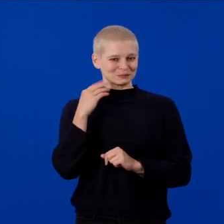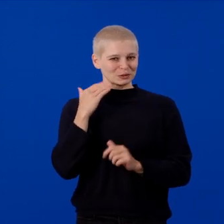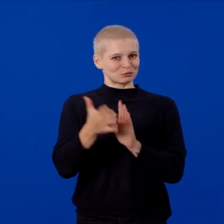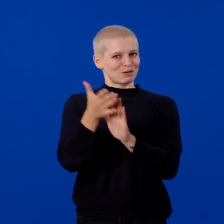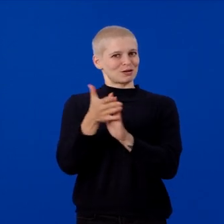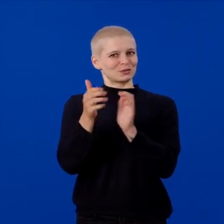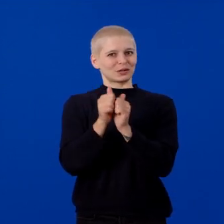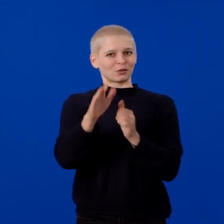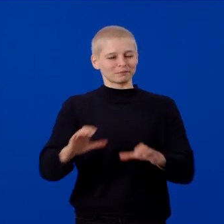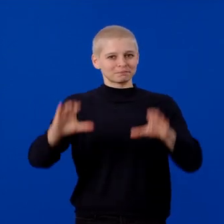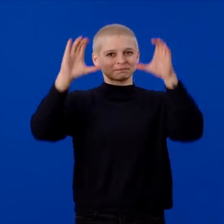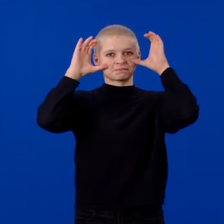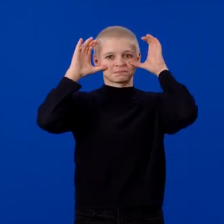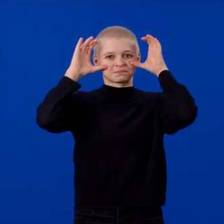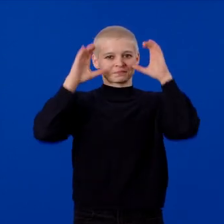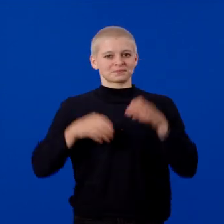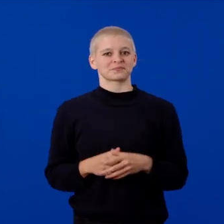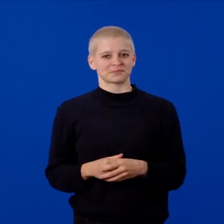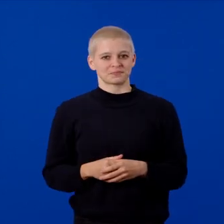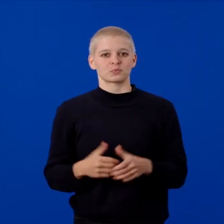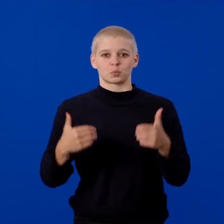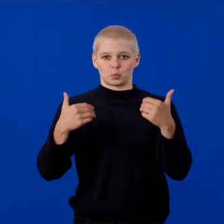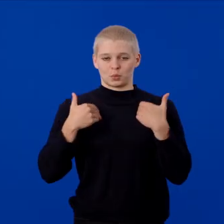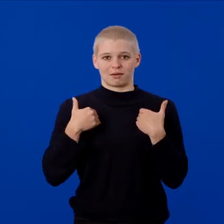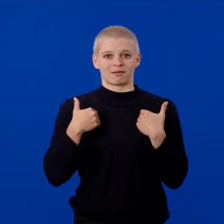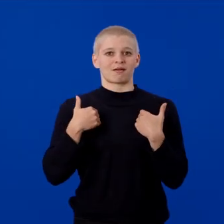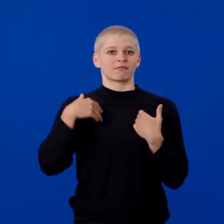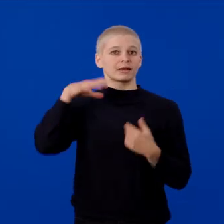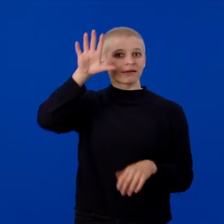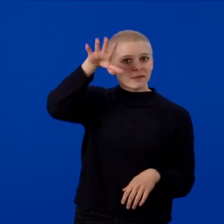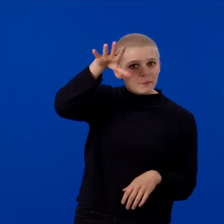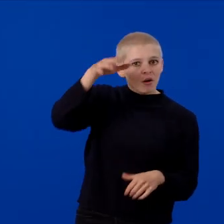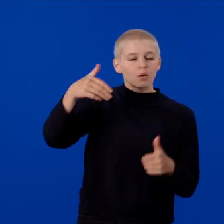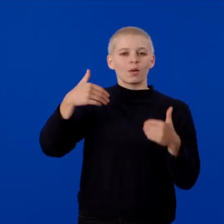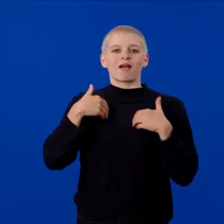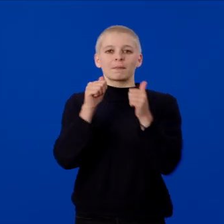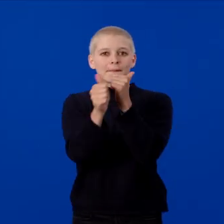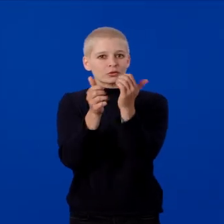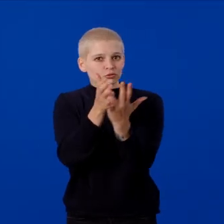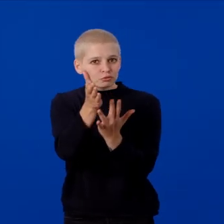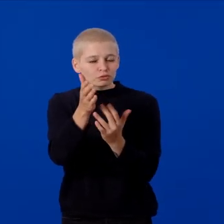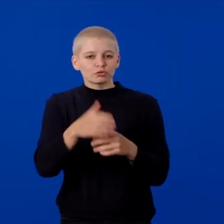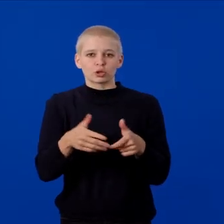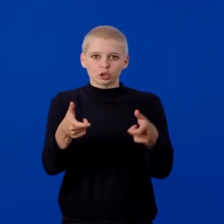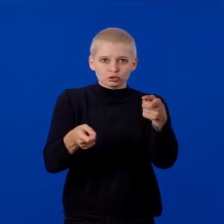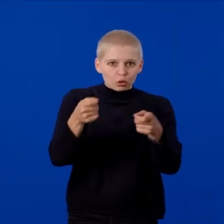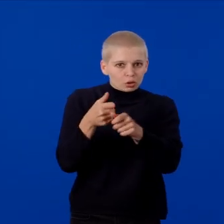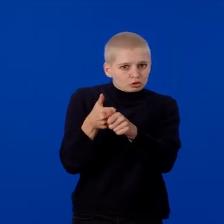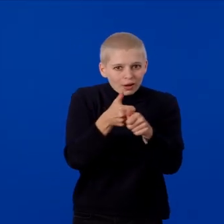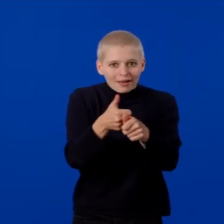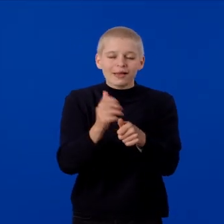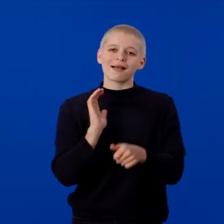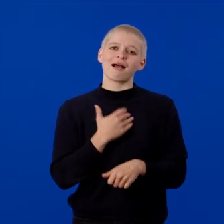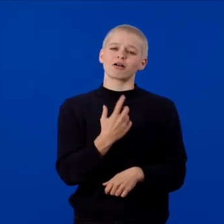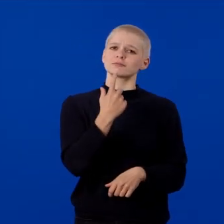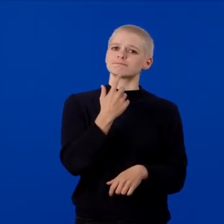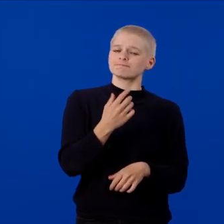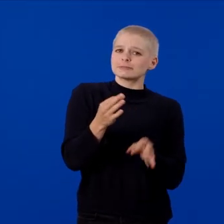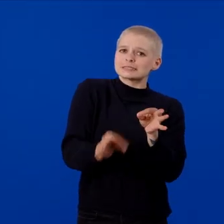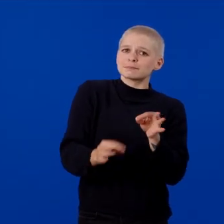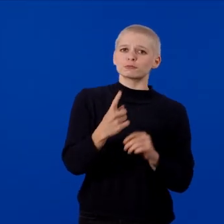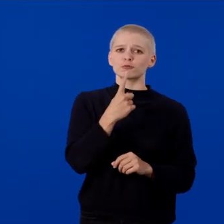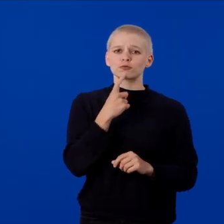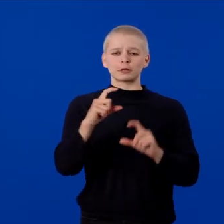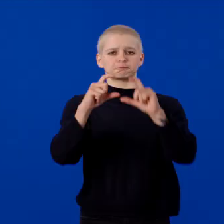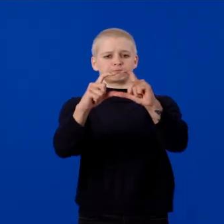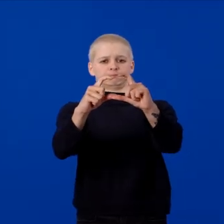on your Meta Quest device. We have a camera, passthrough, controller tracking, and our simple RedCube is positioned right